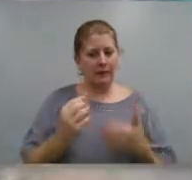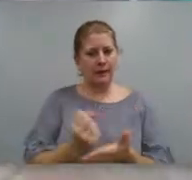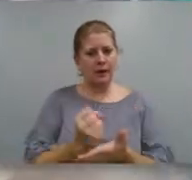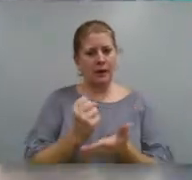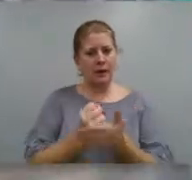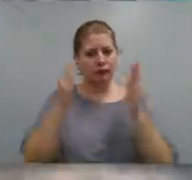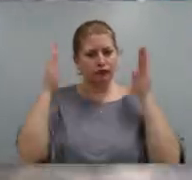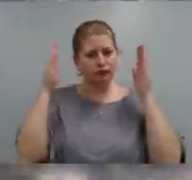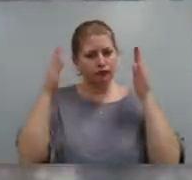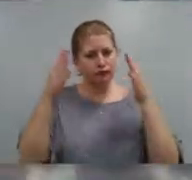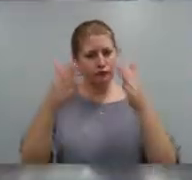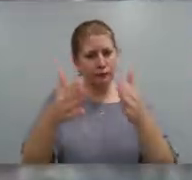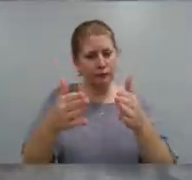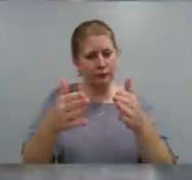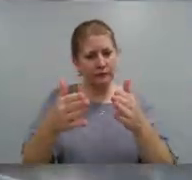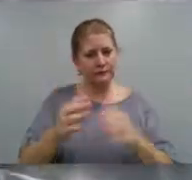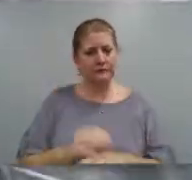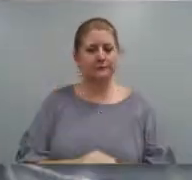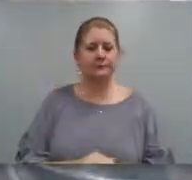you focus.